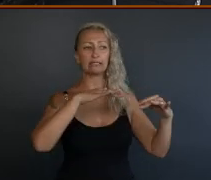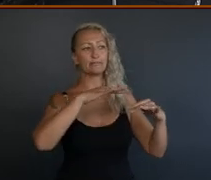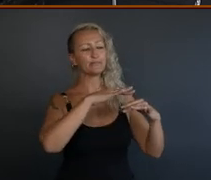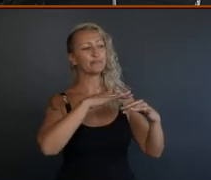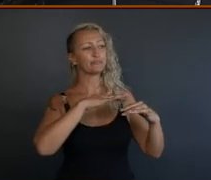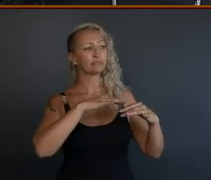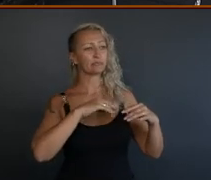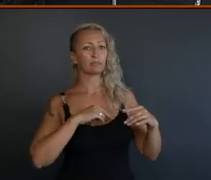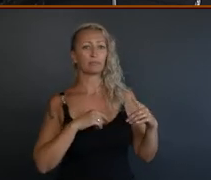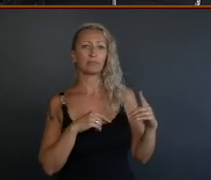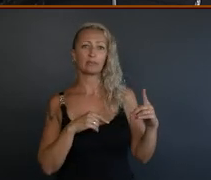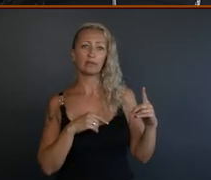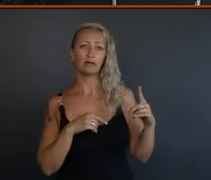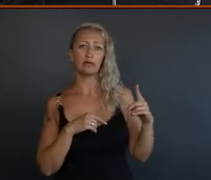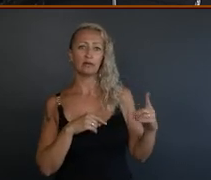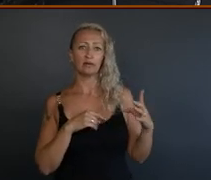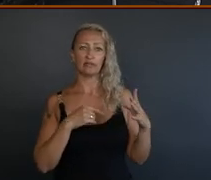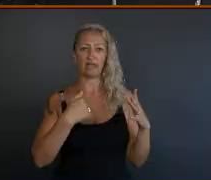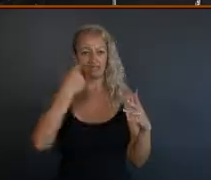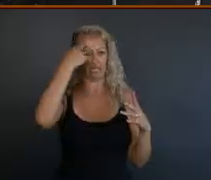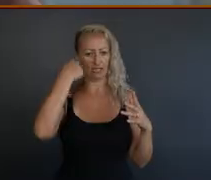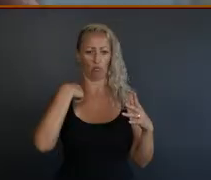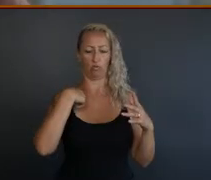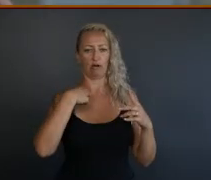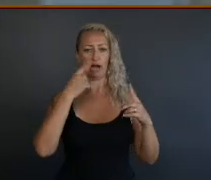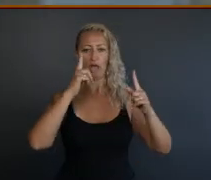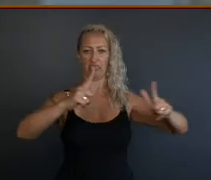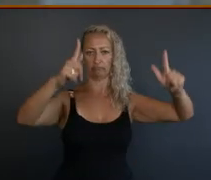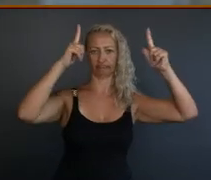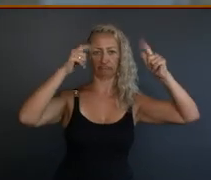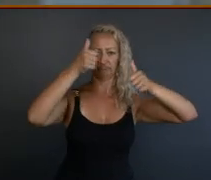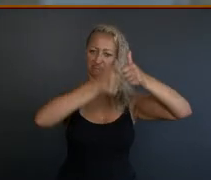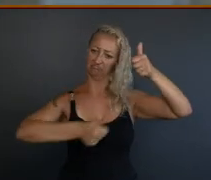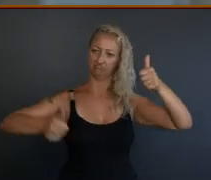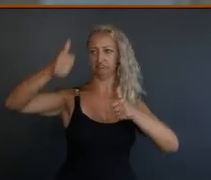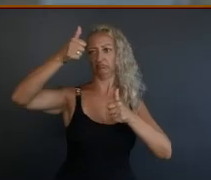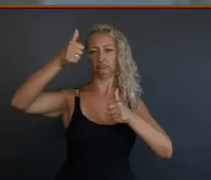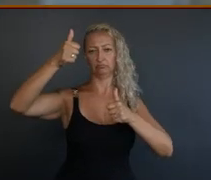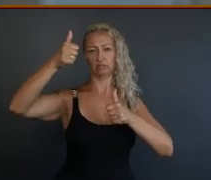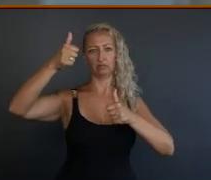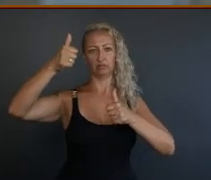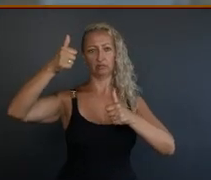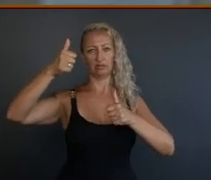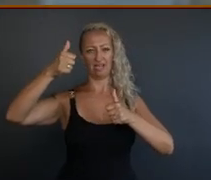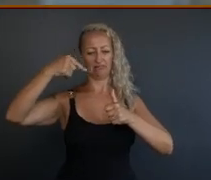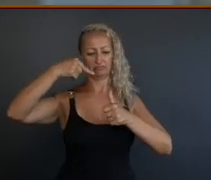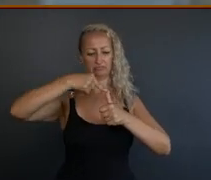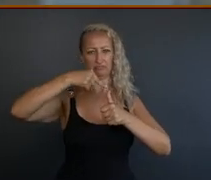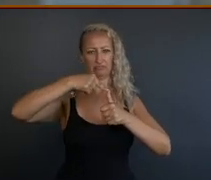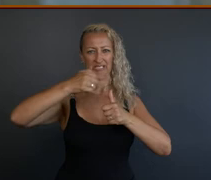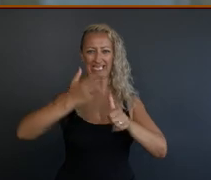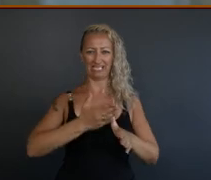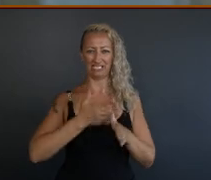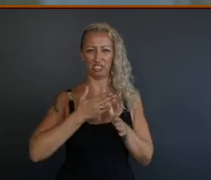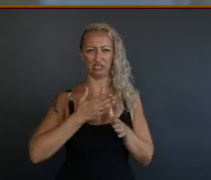you know, human beings on this hierarchy, that we're at the peak. Yeah. And Indigenous cultures, Indigenous societies, we never